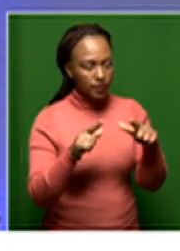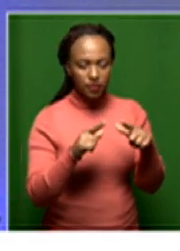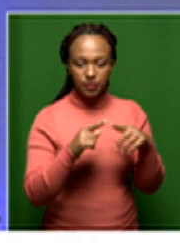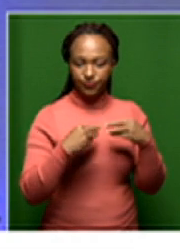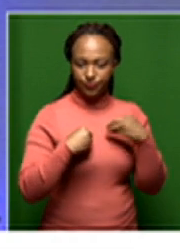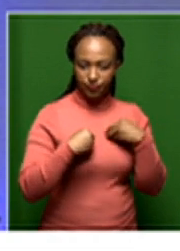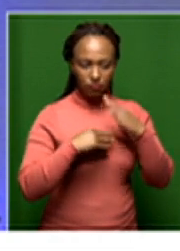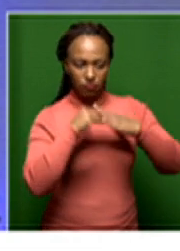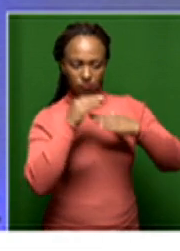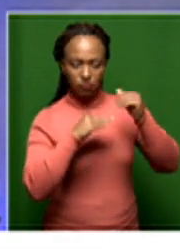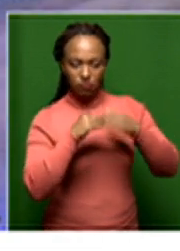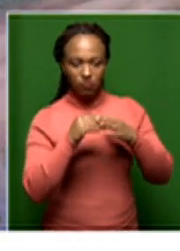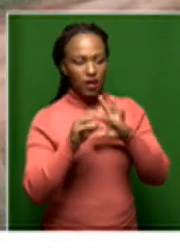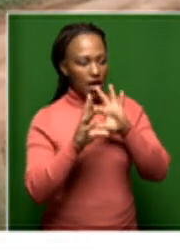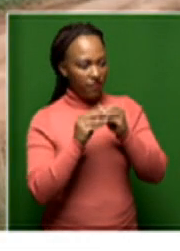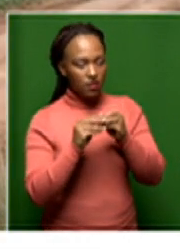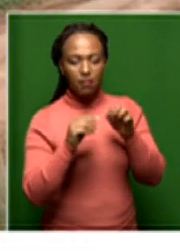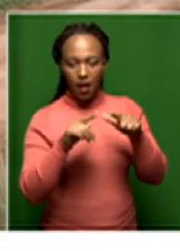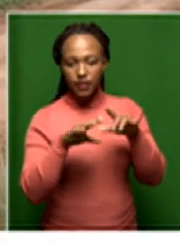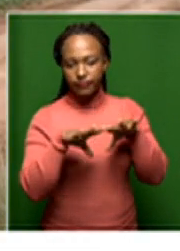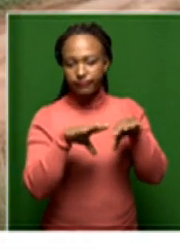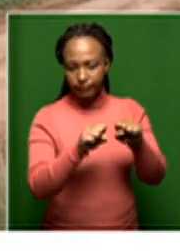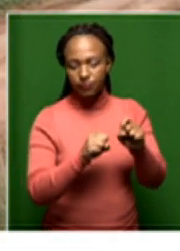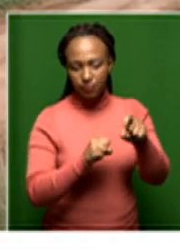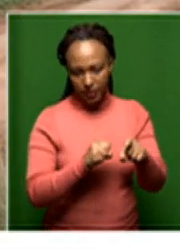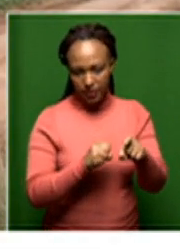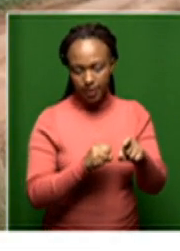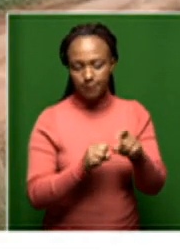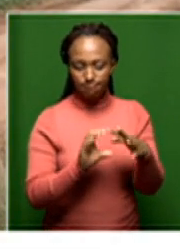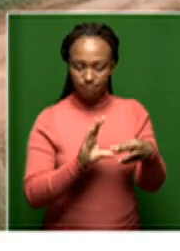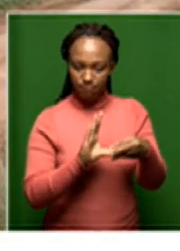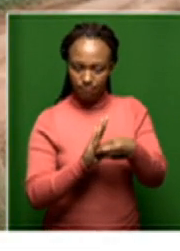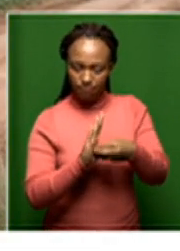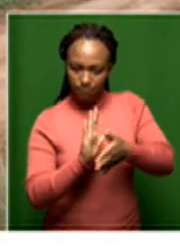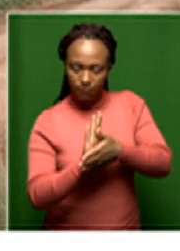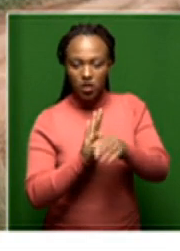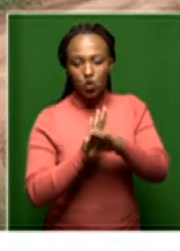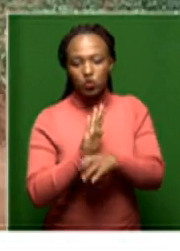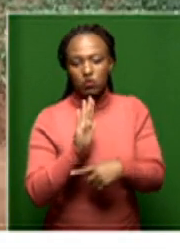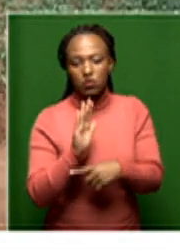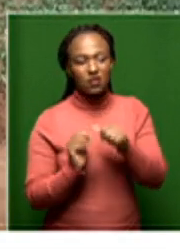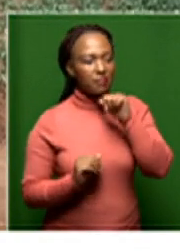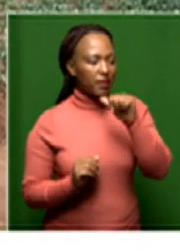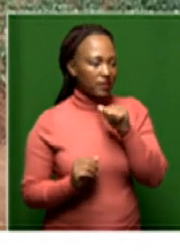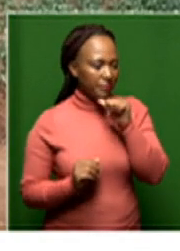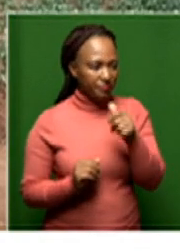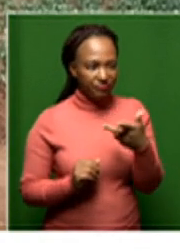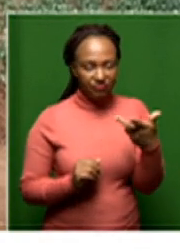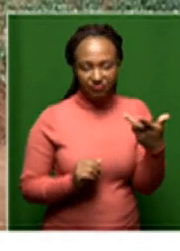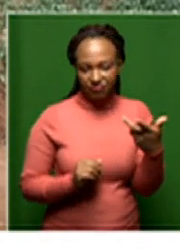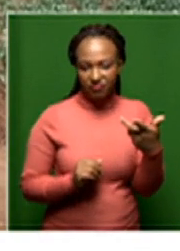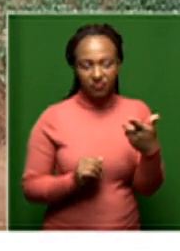to expropriation. So whether or not it is stock, whether or not it is